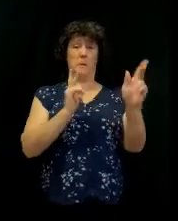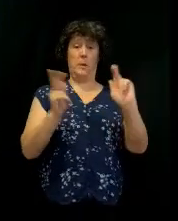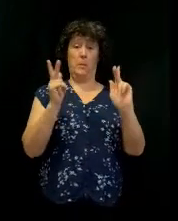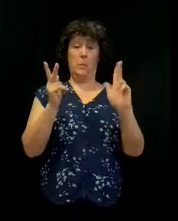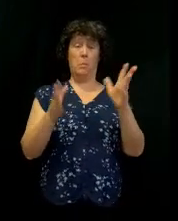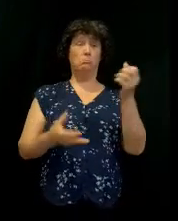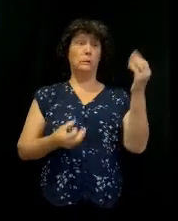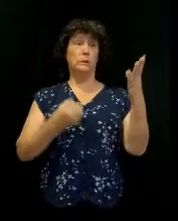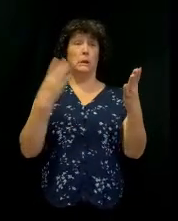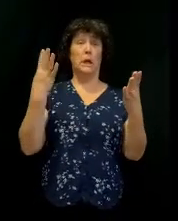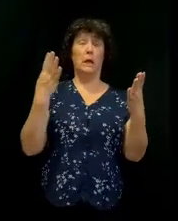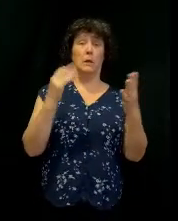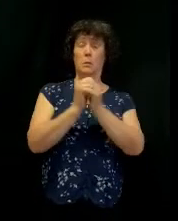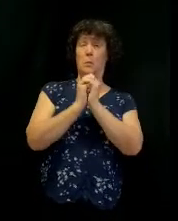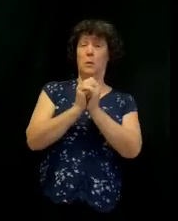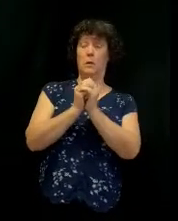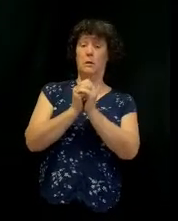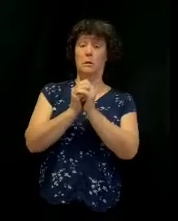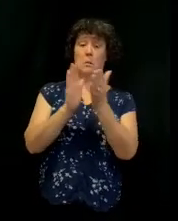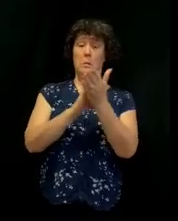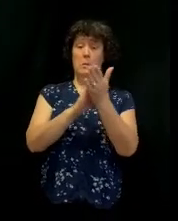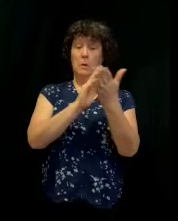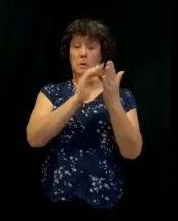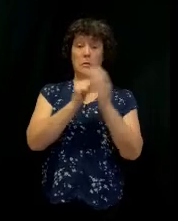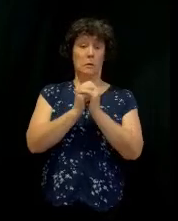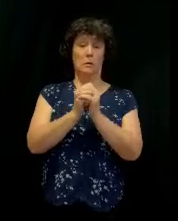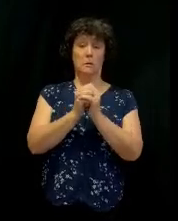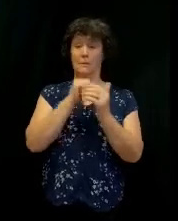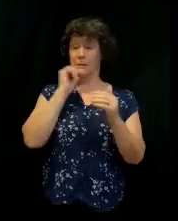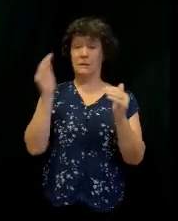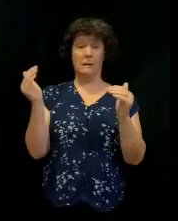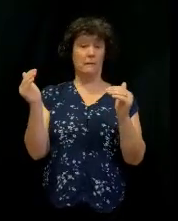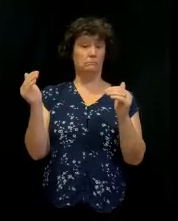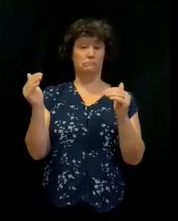That's not fair. That's not fair.